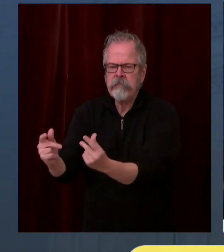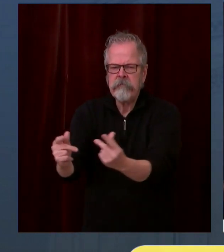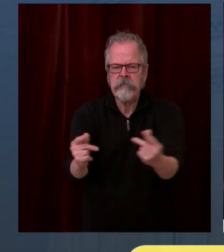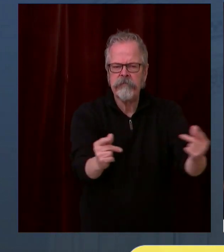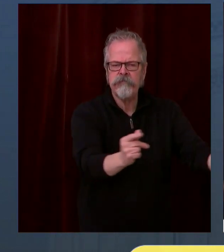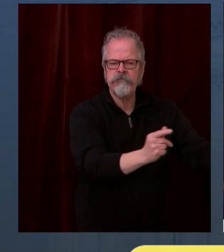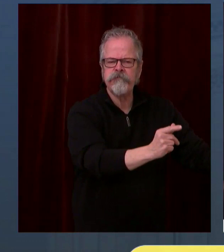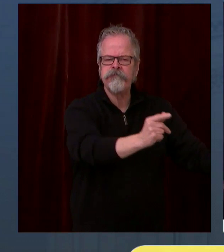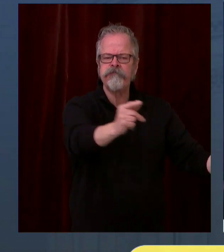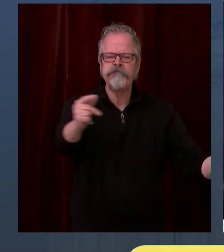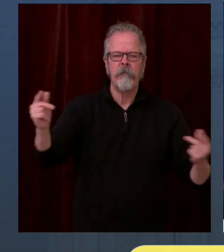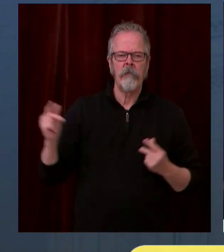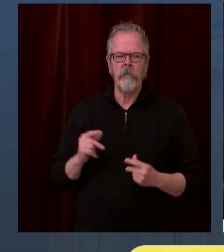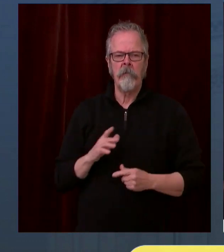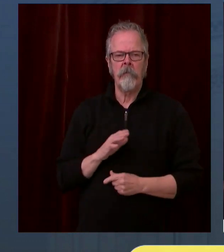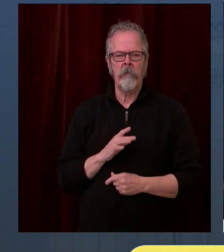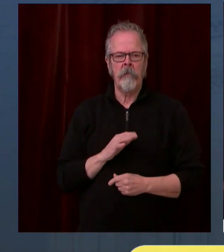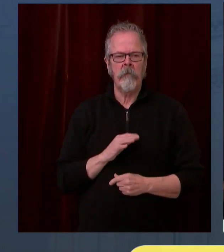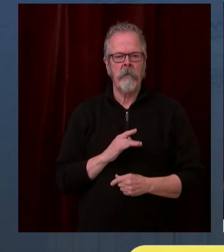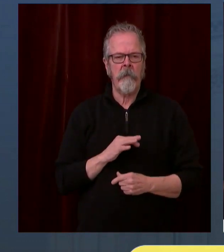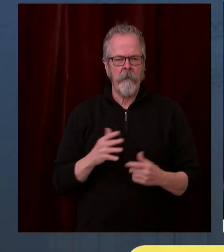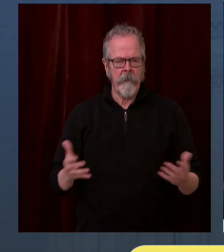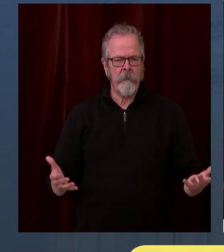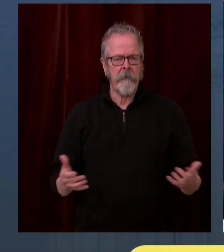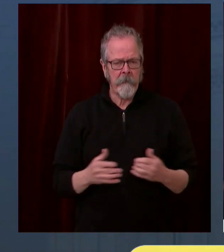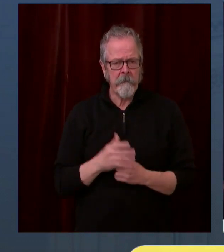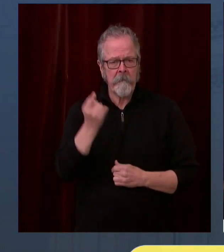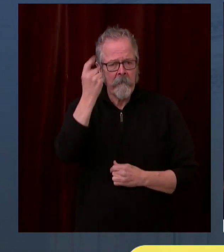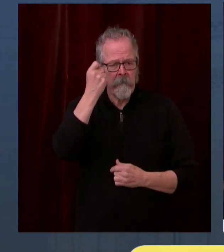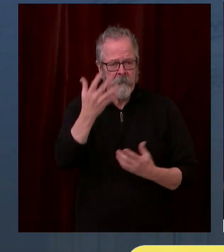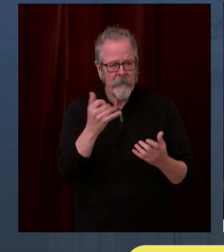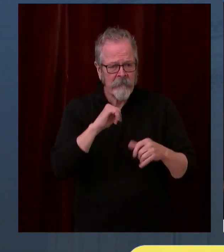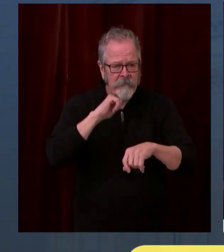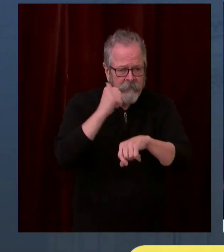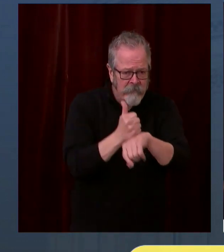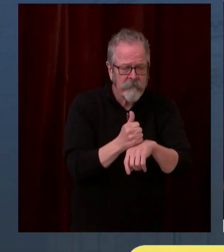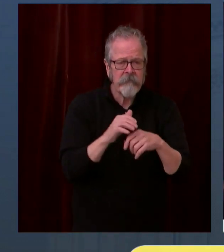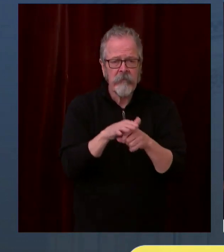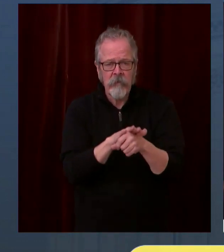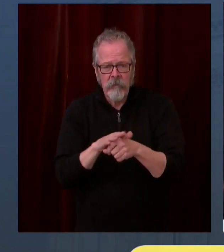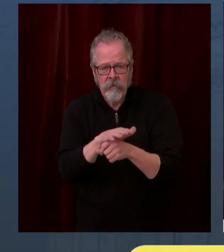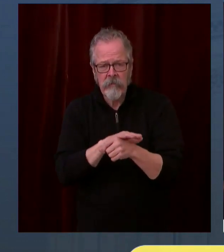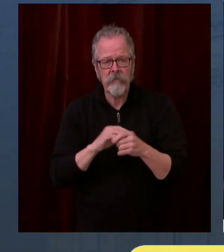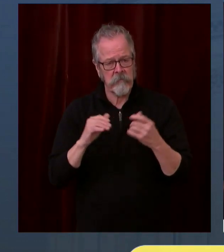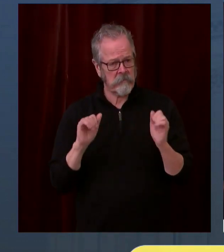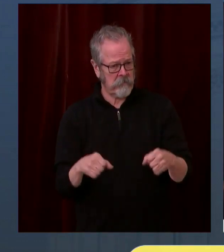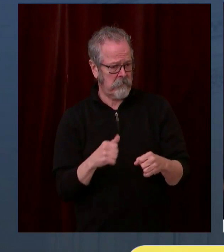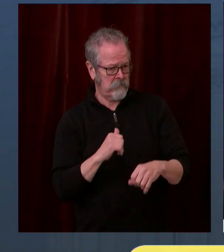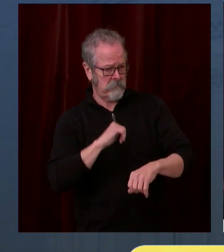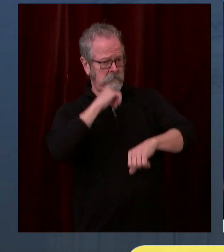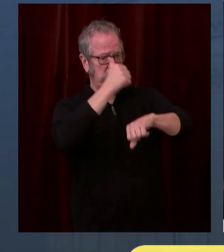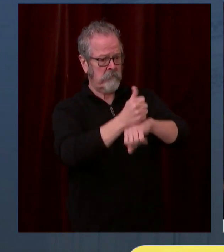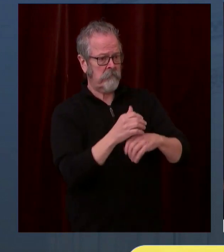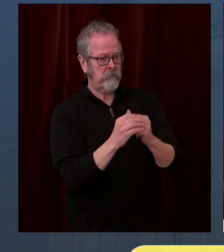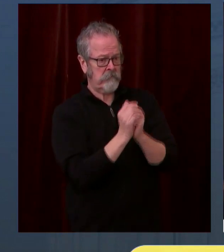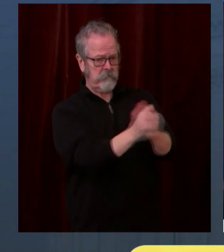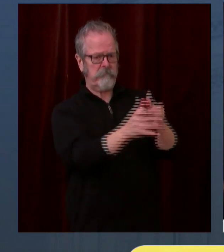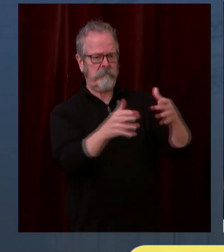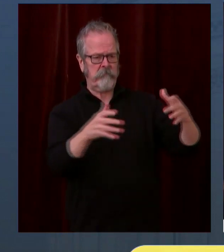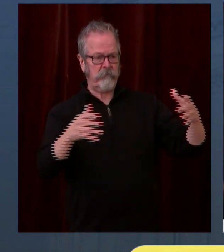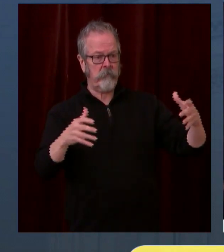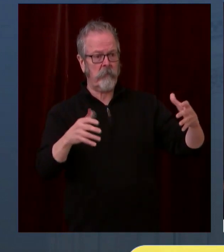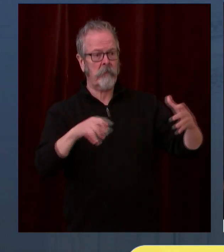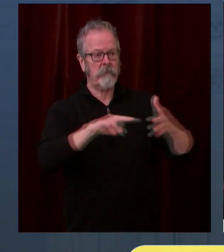can scale. And vaccination centers that amplify the comfort, care, and safety of every person who gets